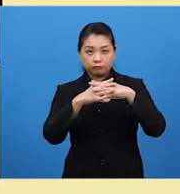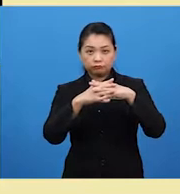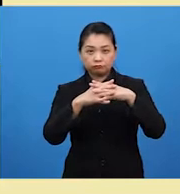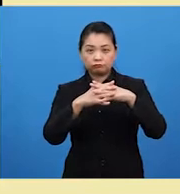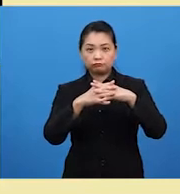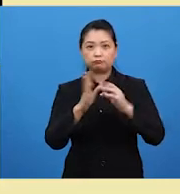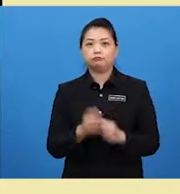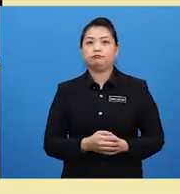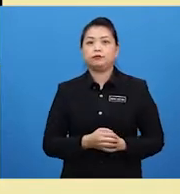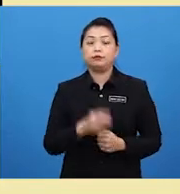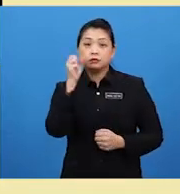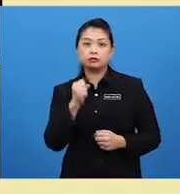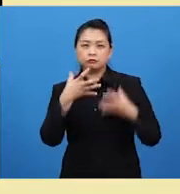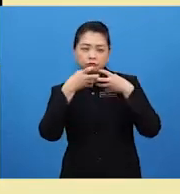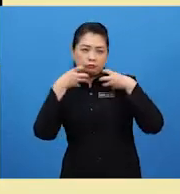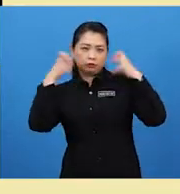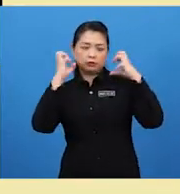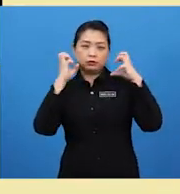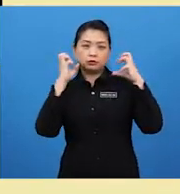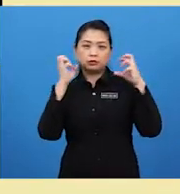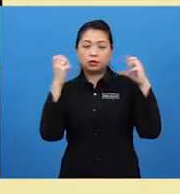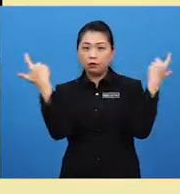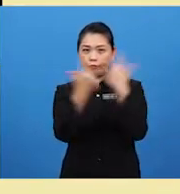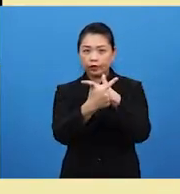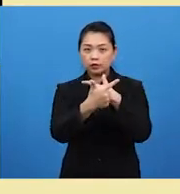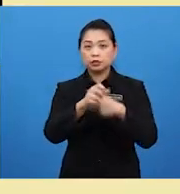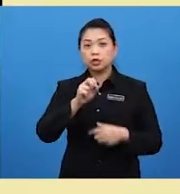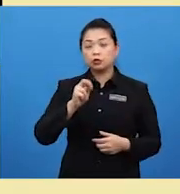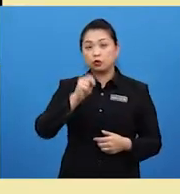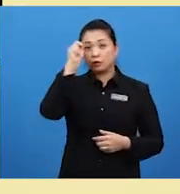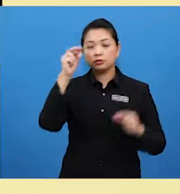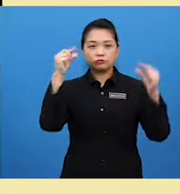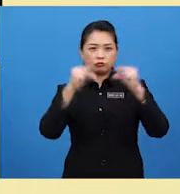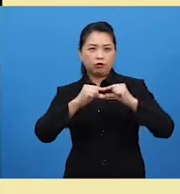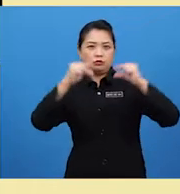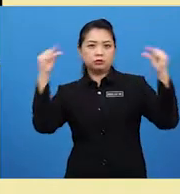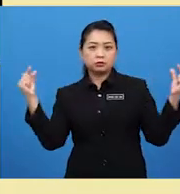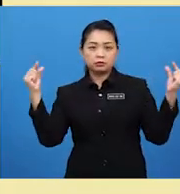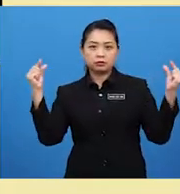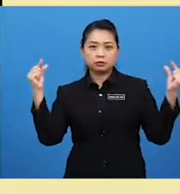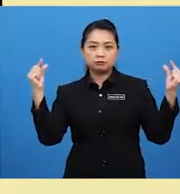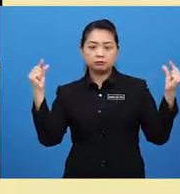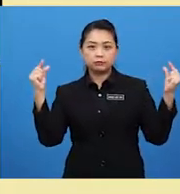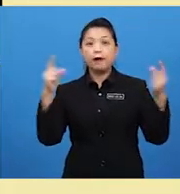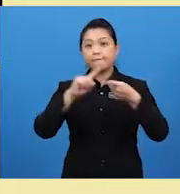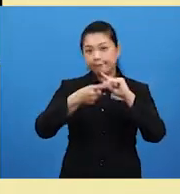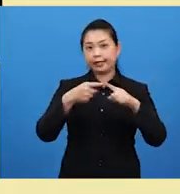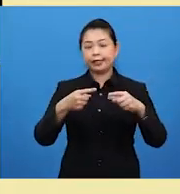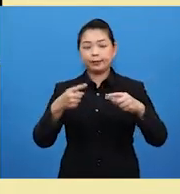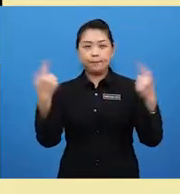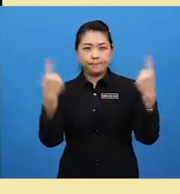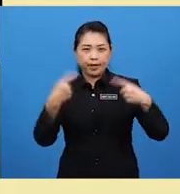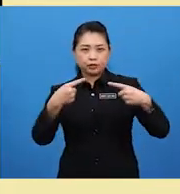Southern Tigers vs Northern Giants. Pre-League Friendly Match. Saturday,